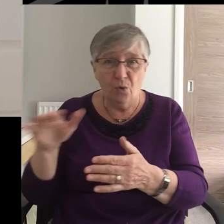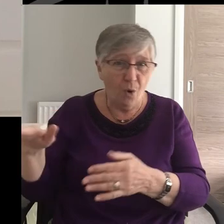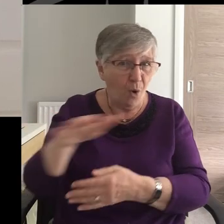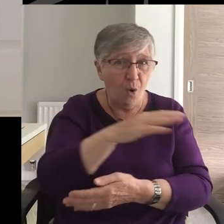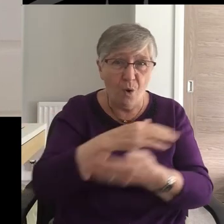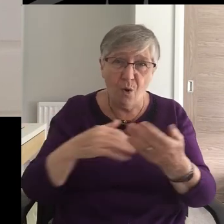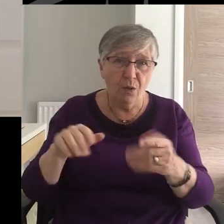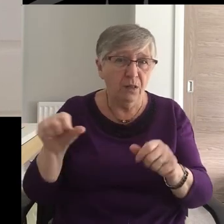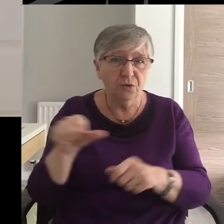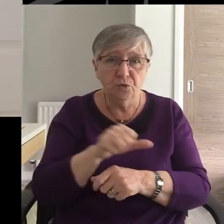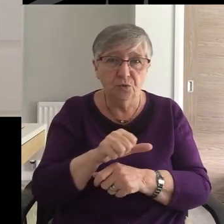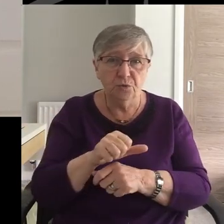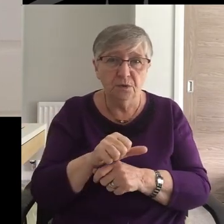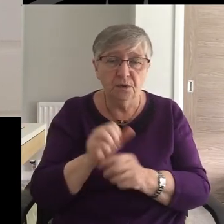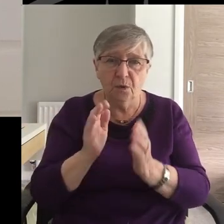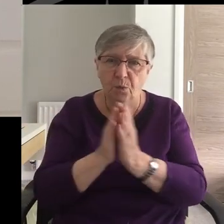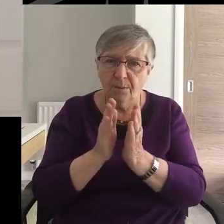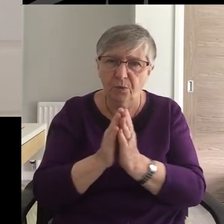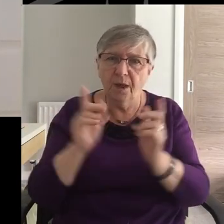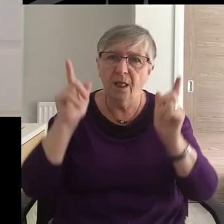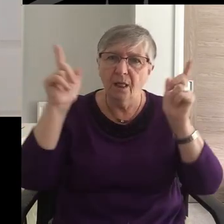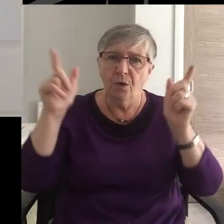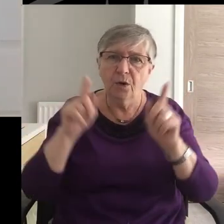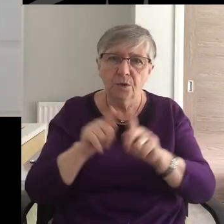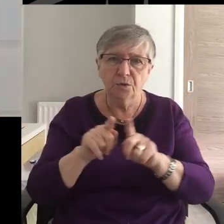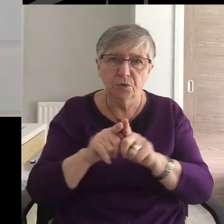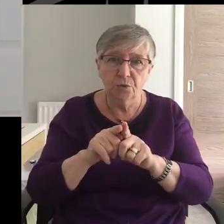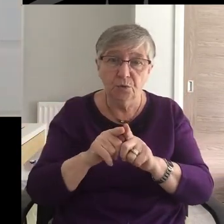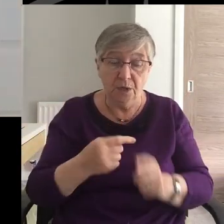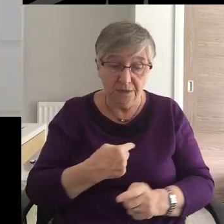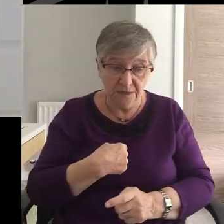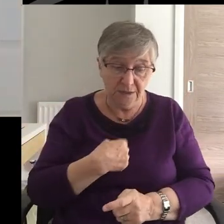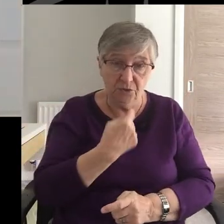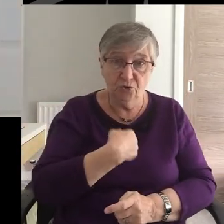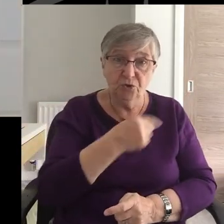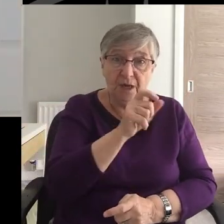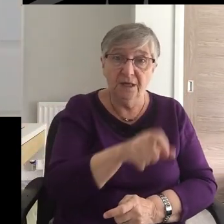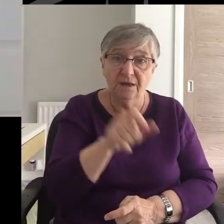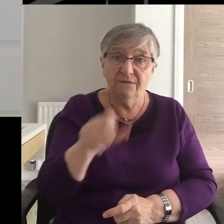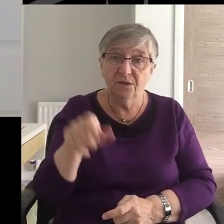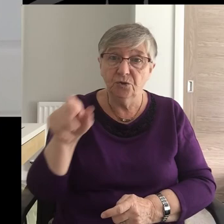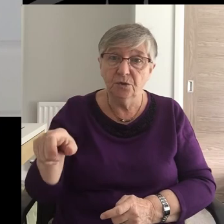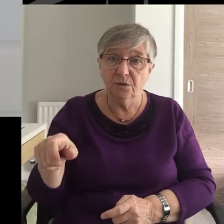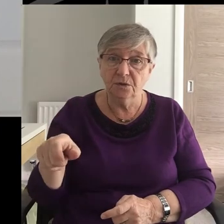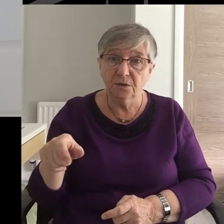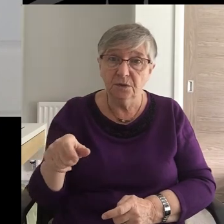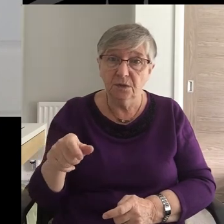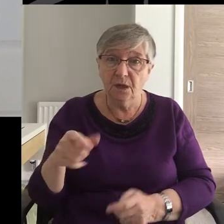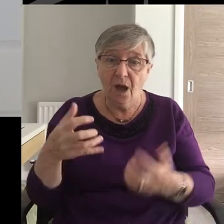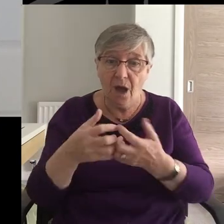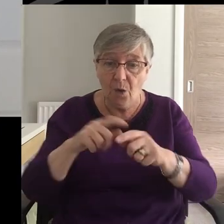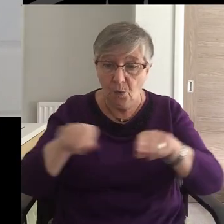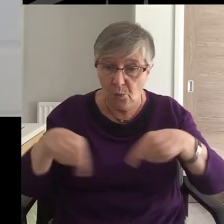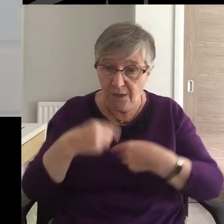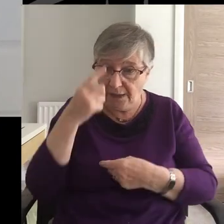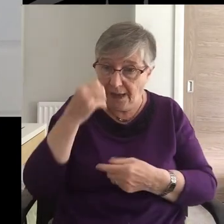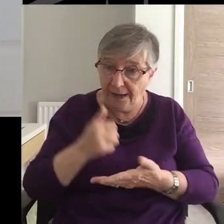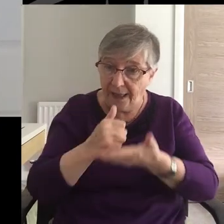And we pray Lord too That as individuals We would try to see What difference we could make as well